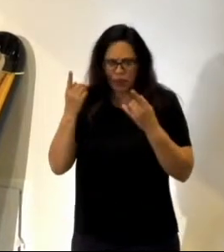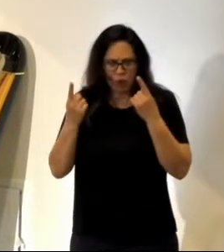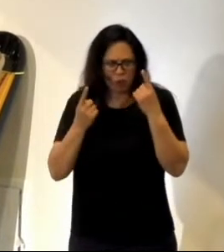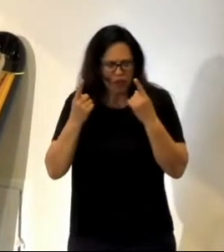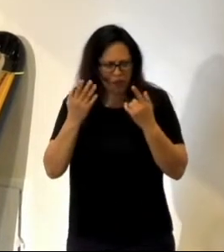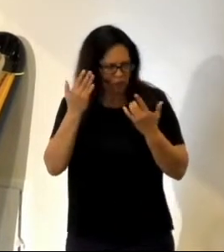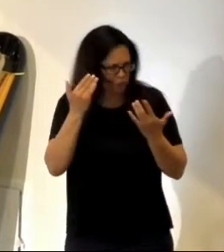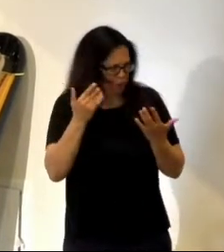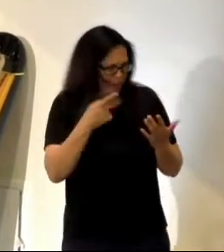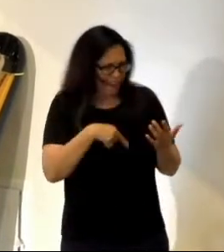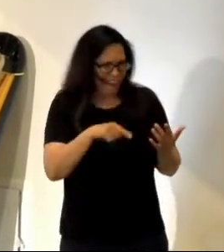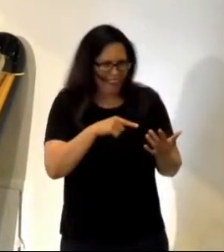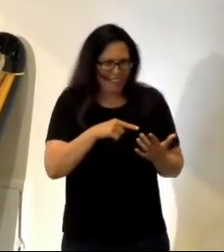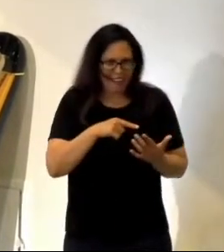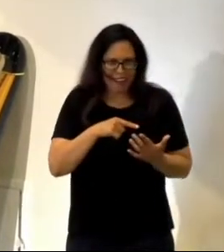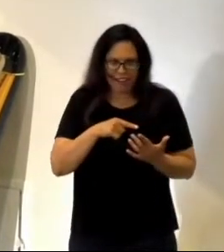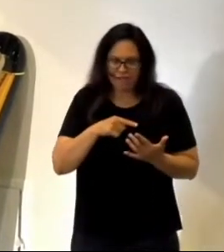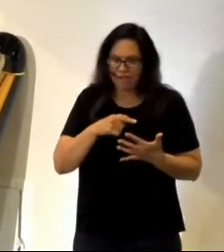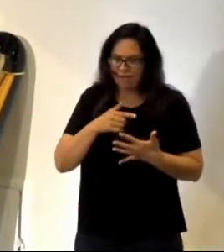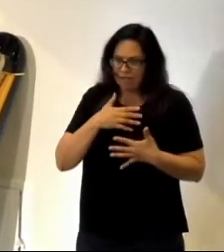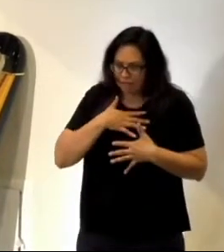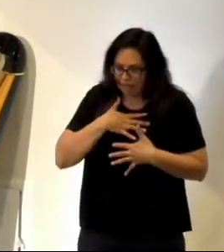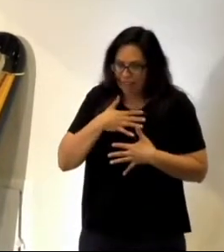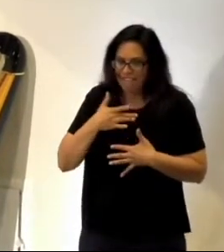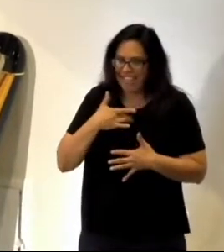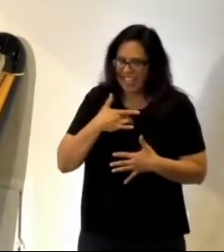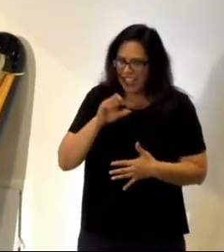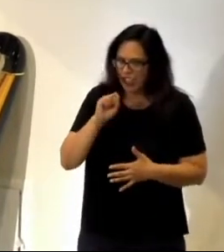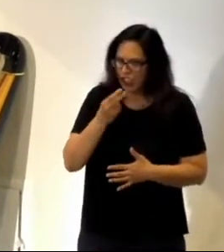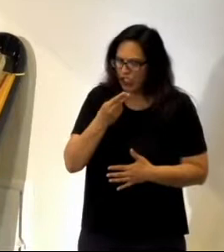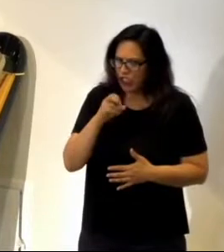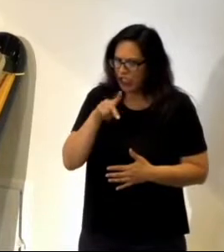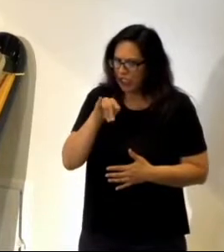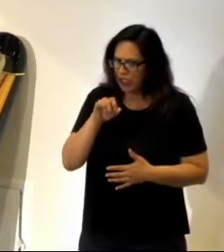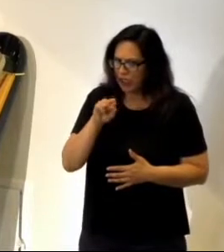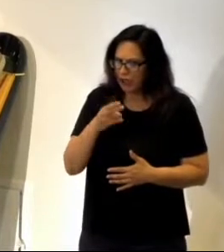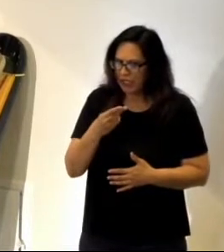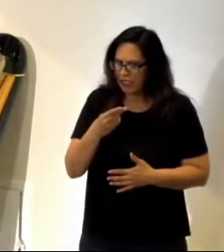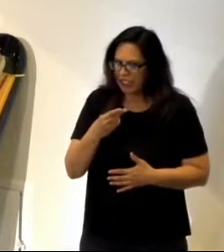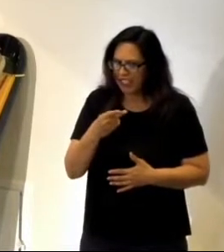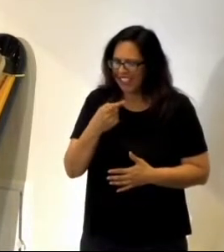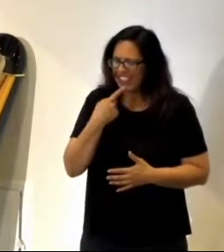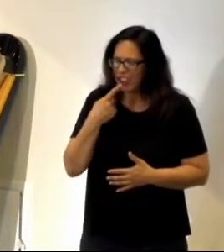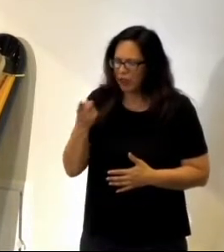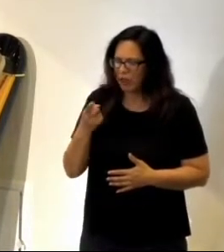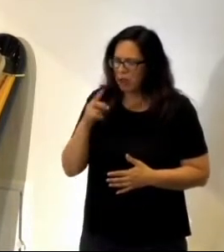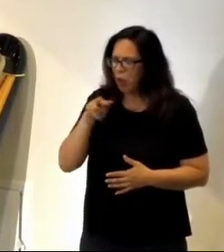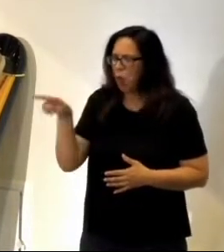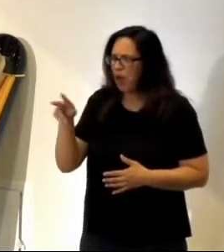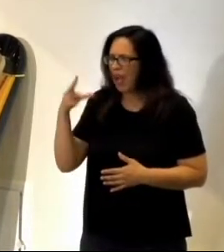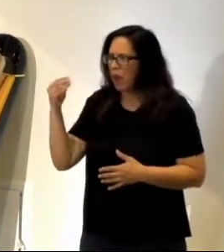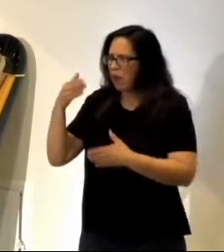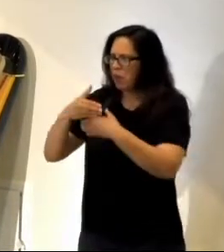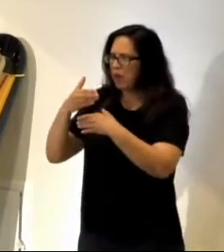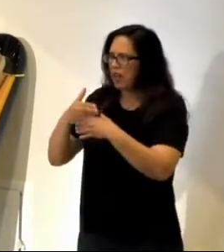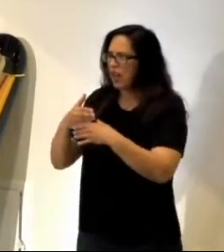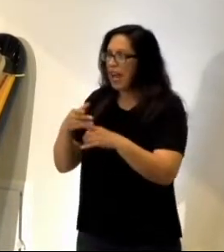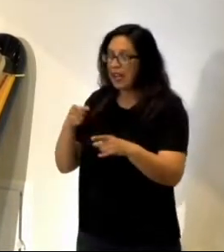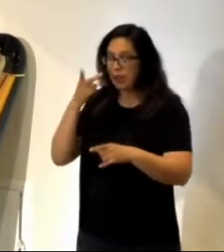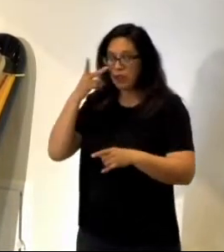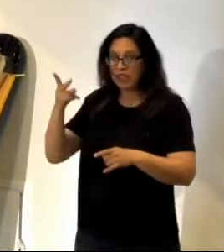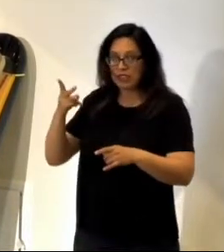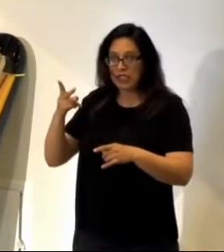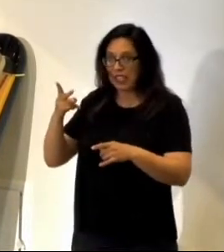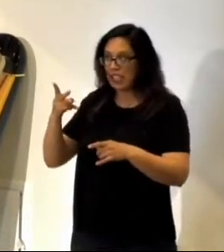He's feeling a little sheepish. And they said, you should look out the window. So he looks out the window of the bus. And there is a flock of